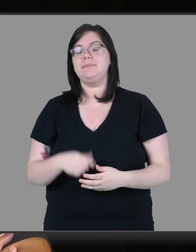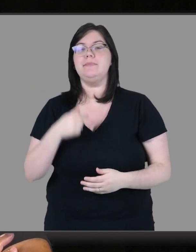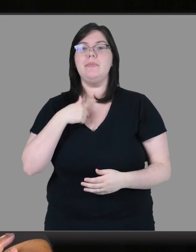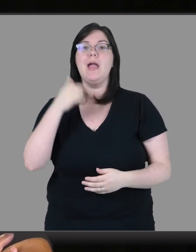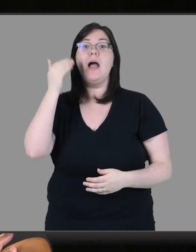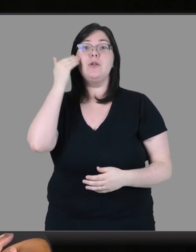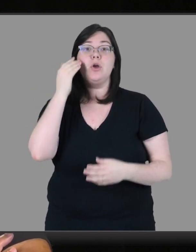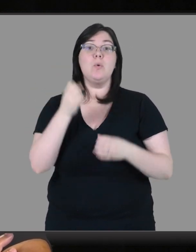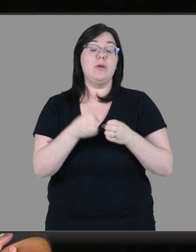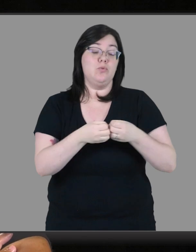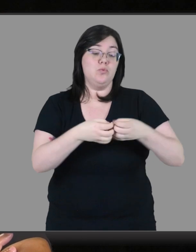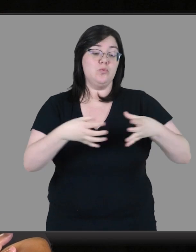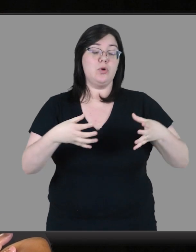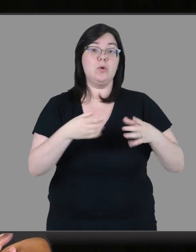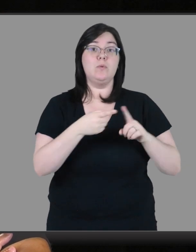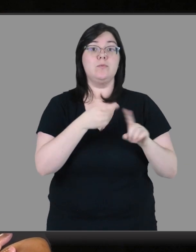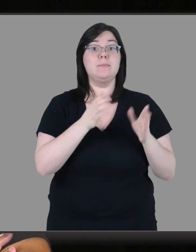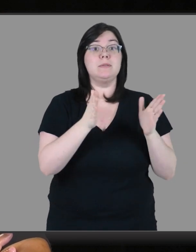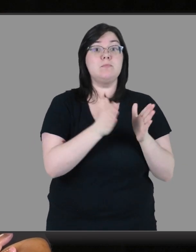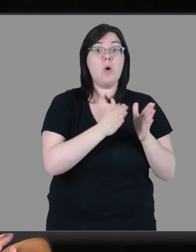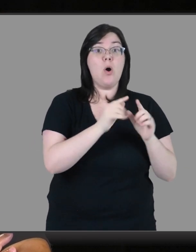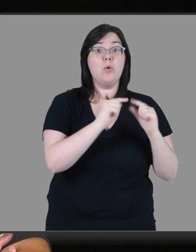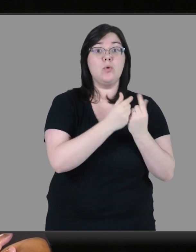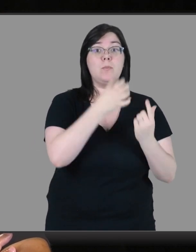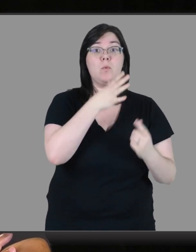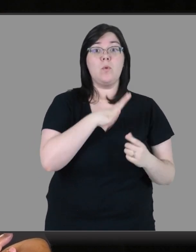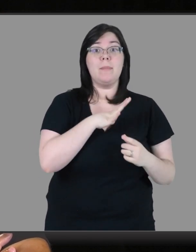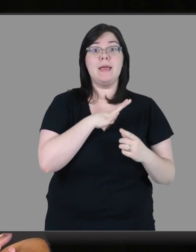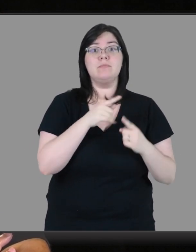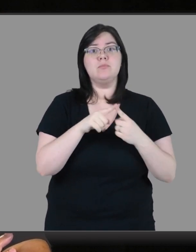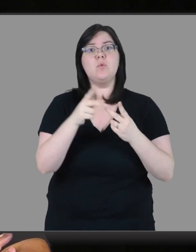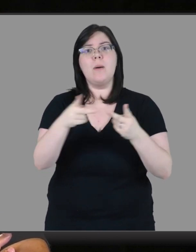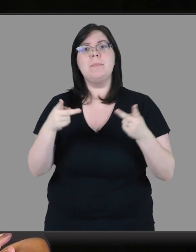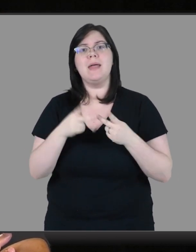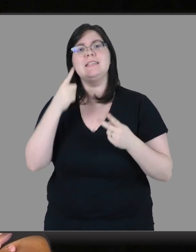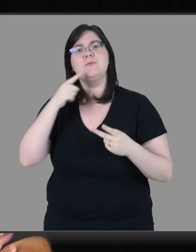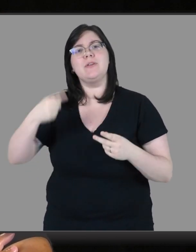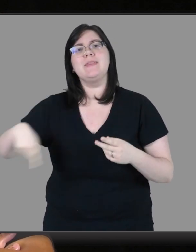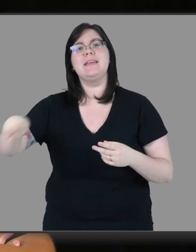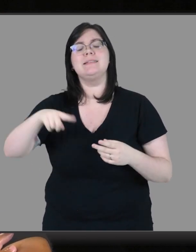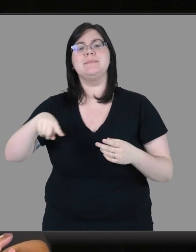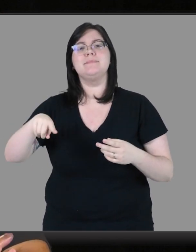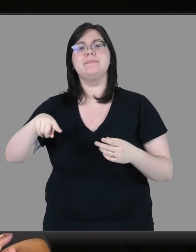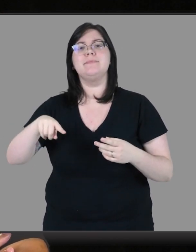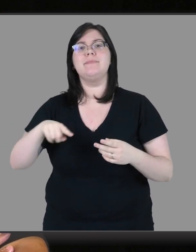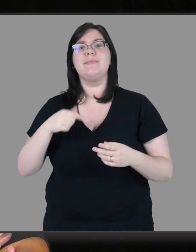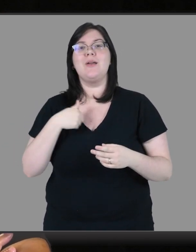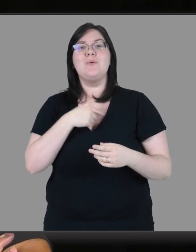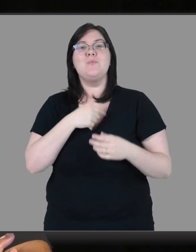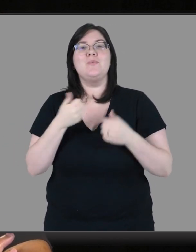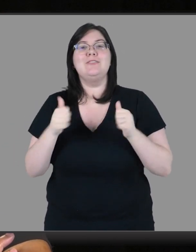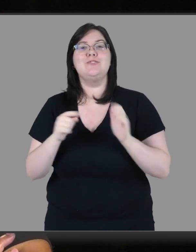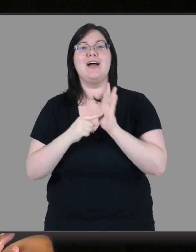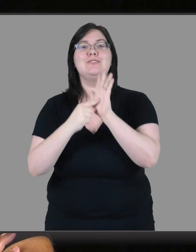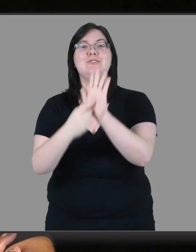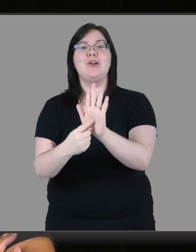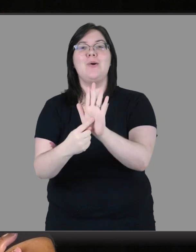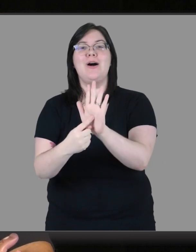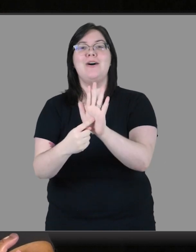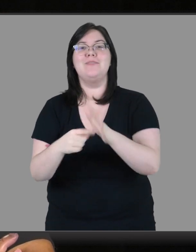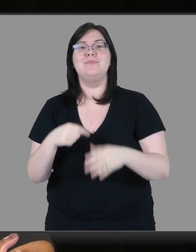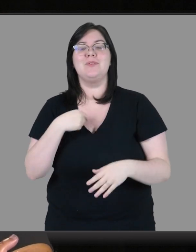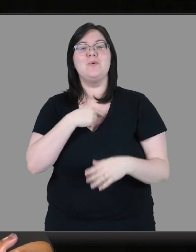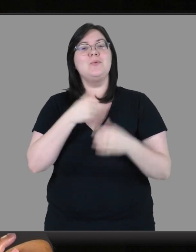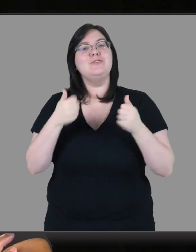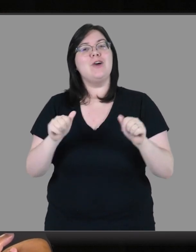it grew from like, from like, you know, a small group of women to the place to be, you know. Or at least, I mean, and we tried to show